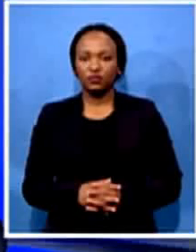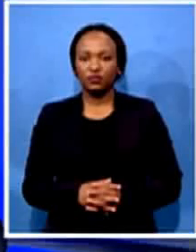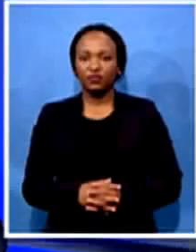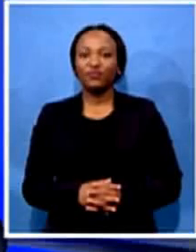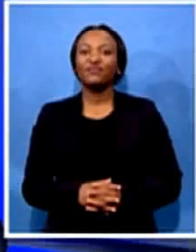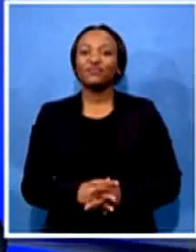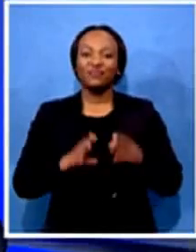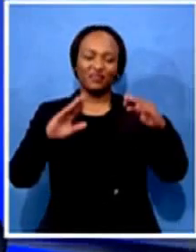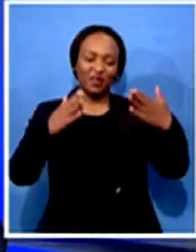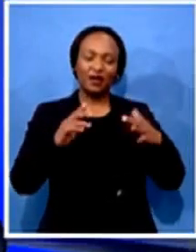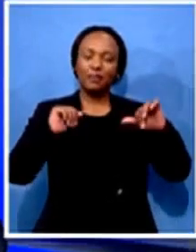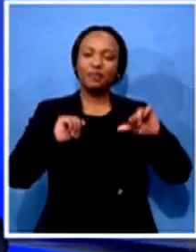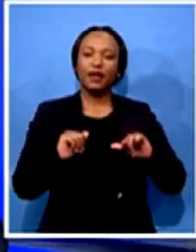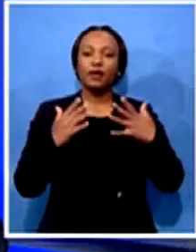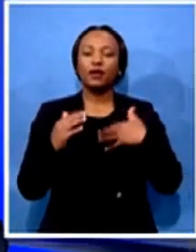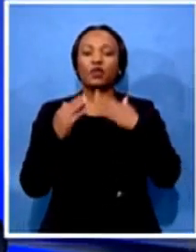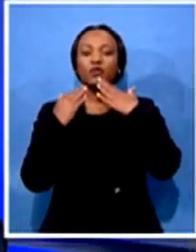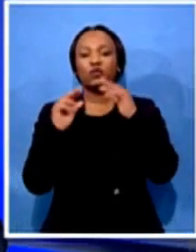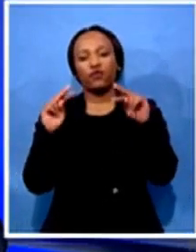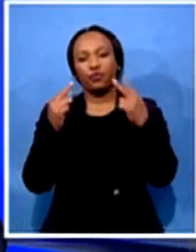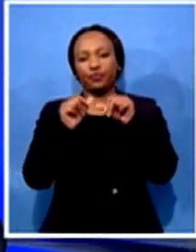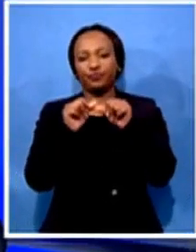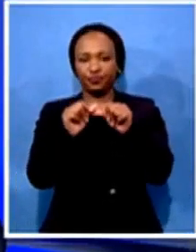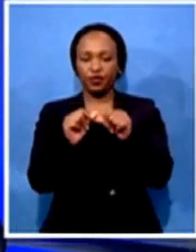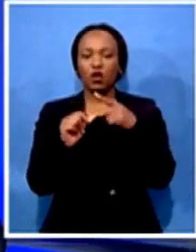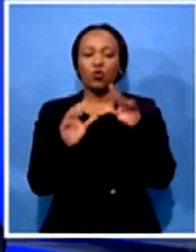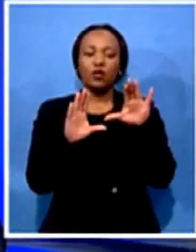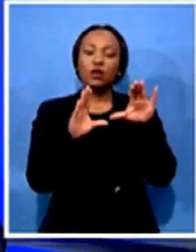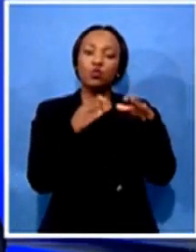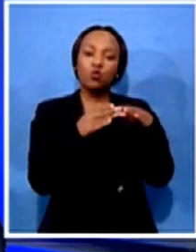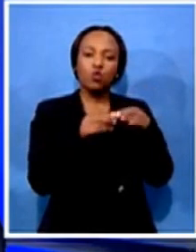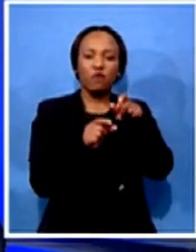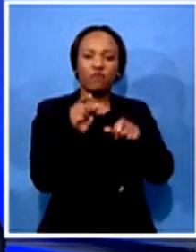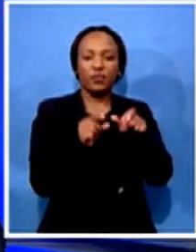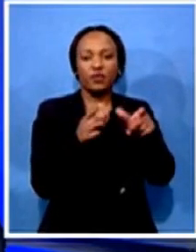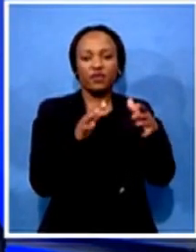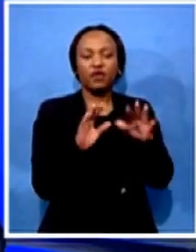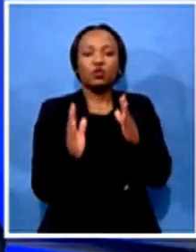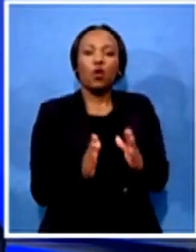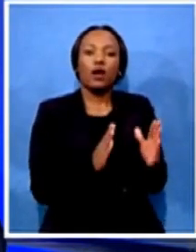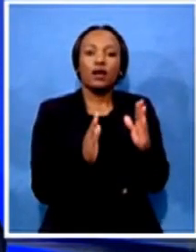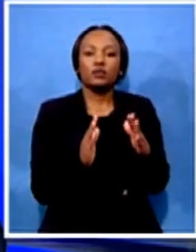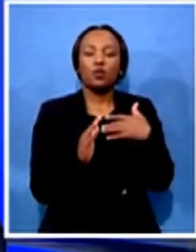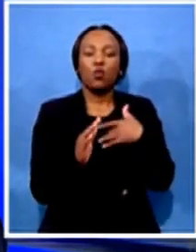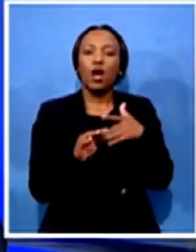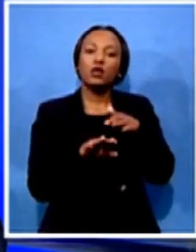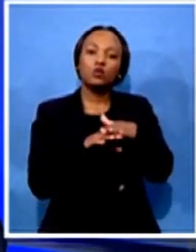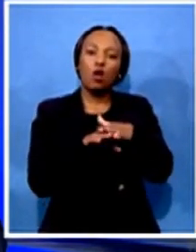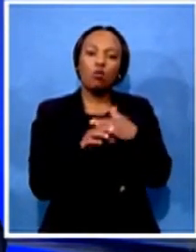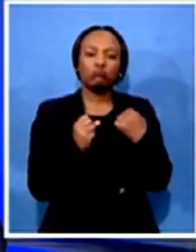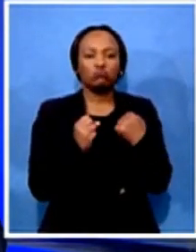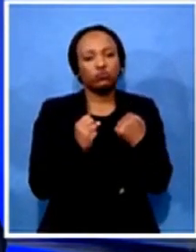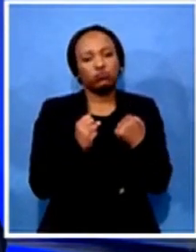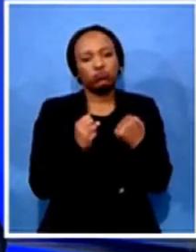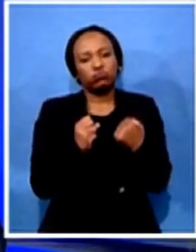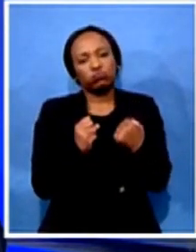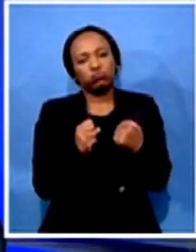A group of ordinary citizens have organized a slow drive from various points around Pretoria against